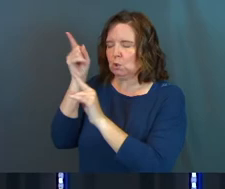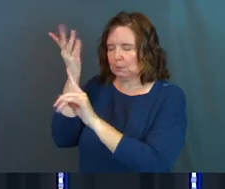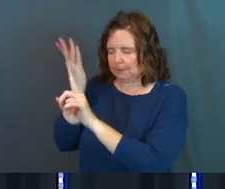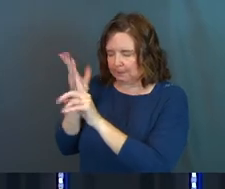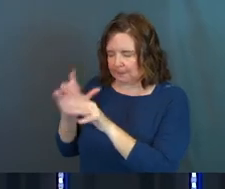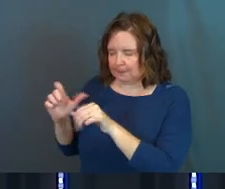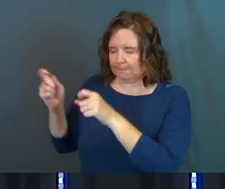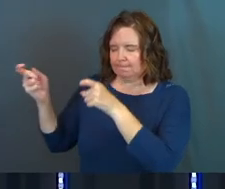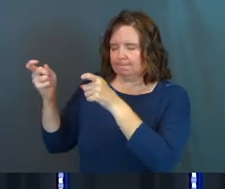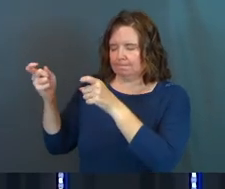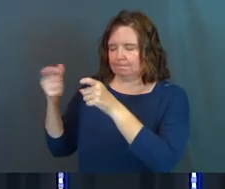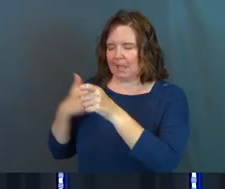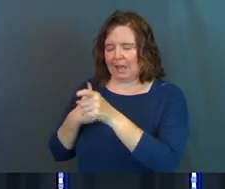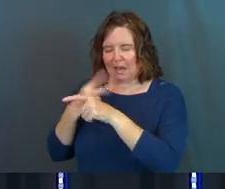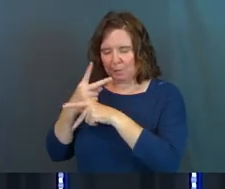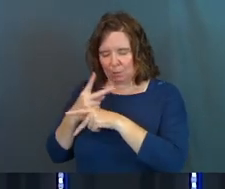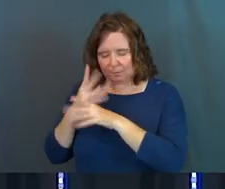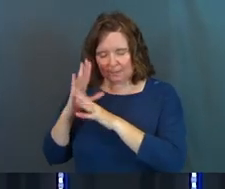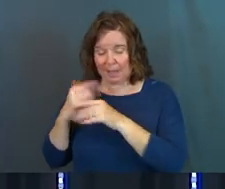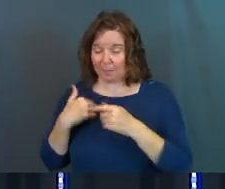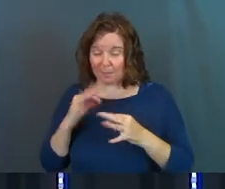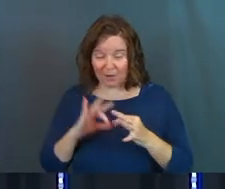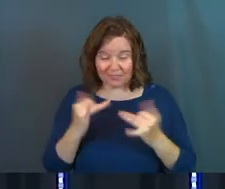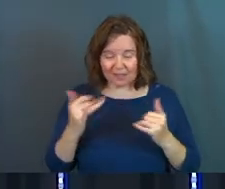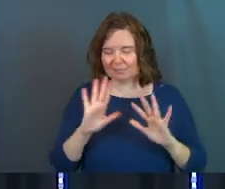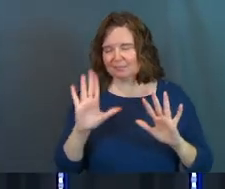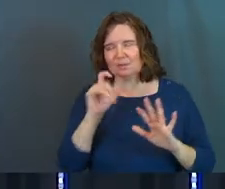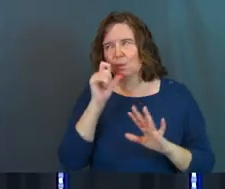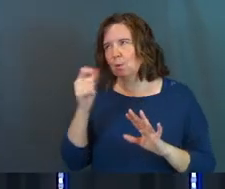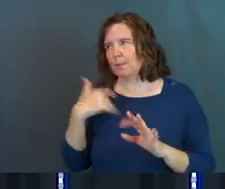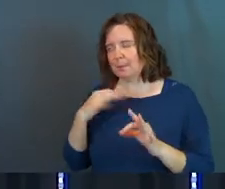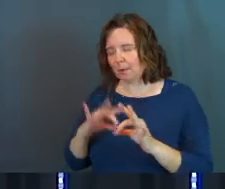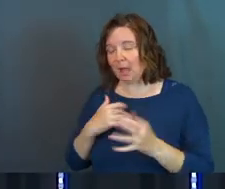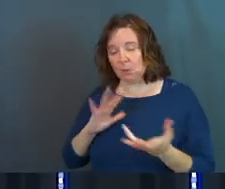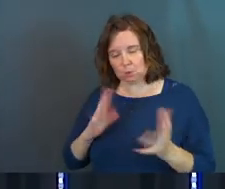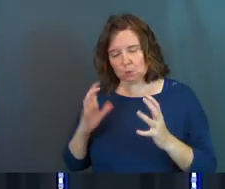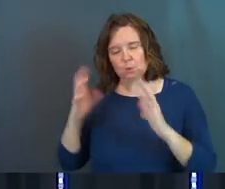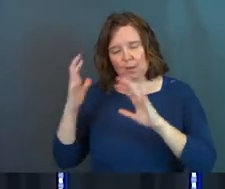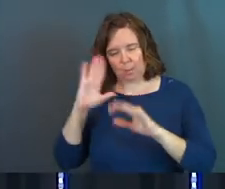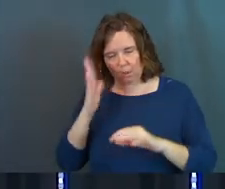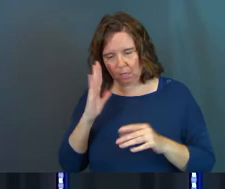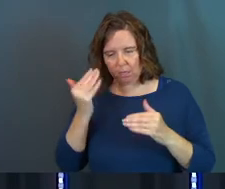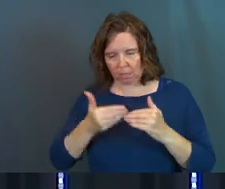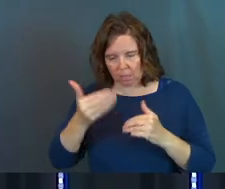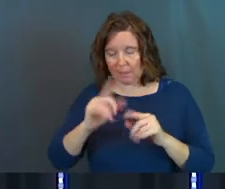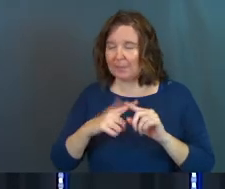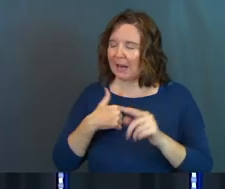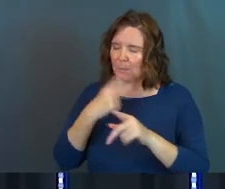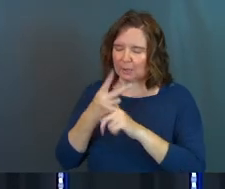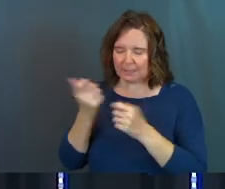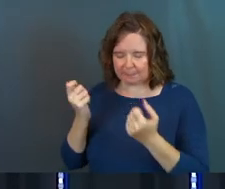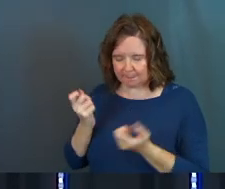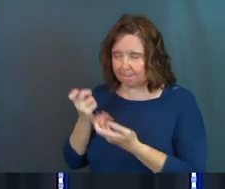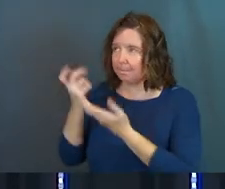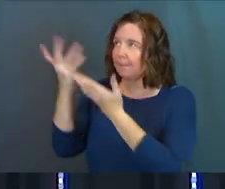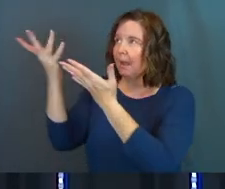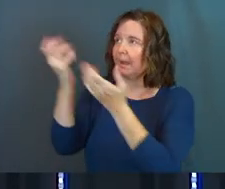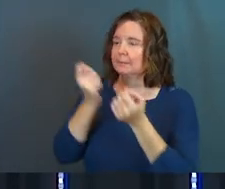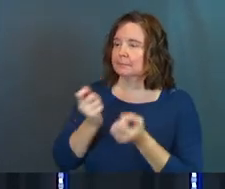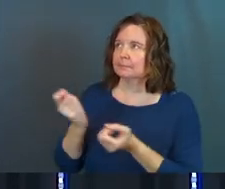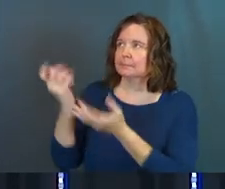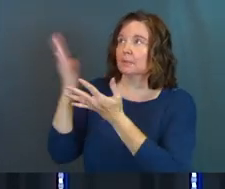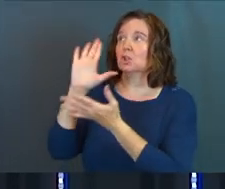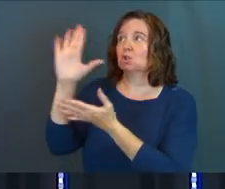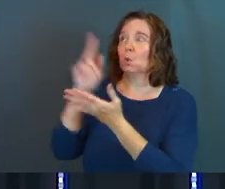now. And I'm going to care. Is it me? I'm going to be perfect? No, I'm never going to be perfect. I'm going to screw it up constantly, but I'm going to keep giving it back to you